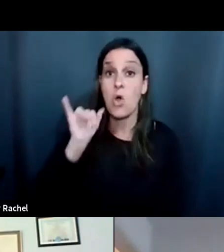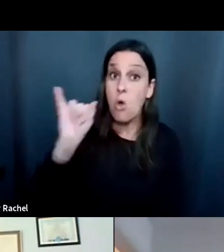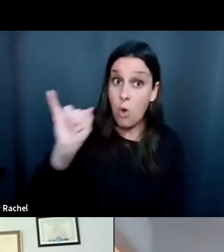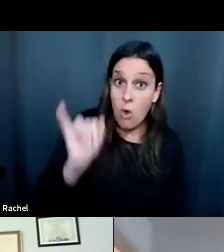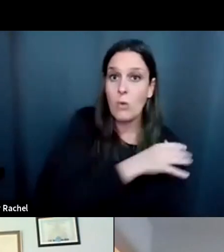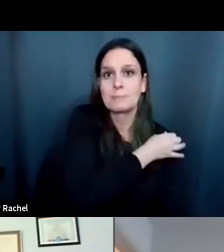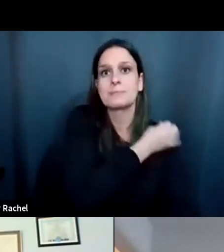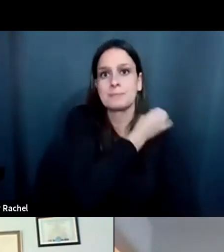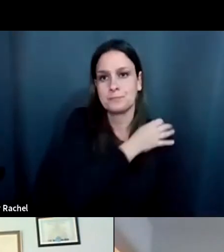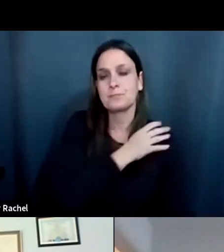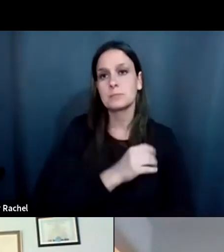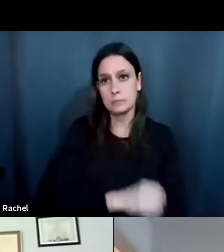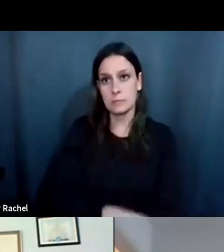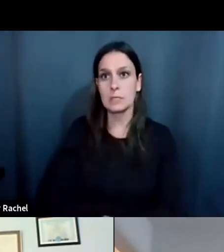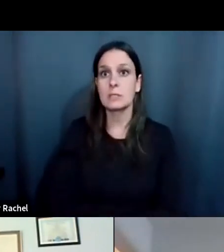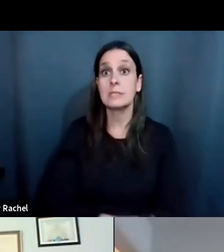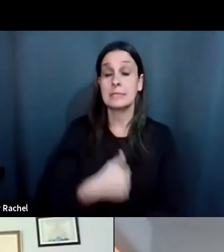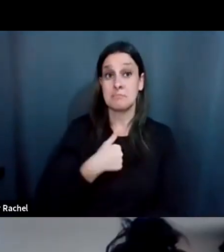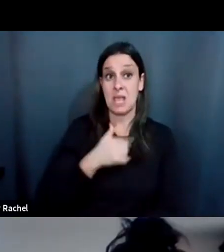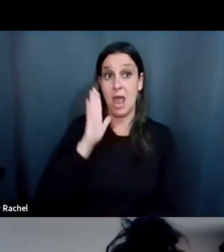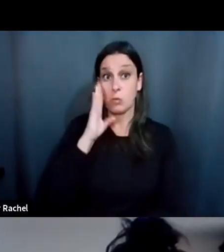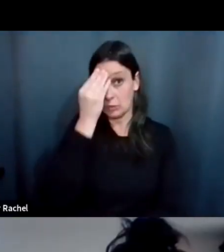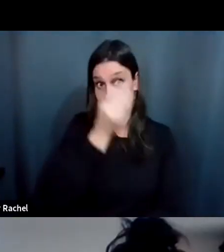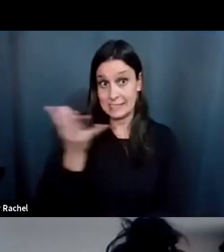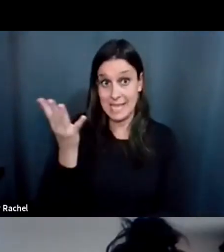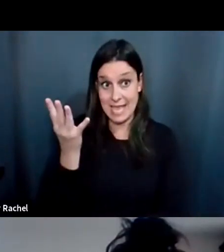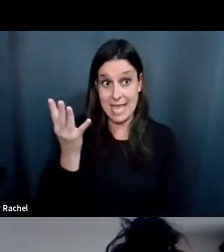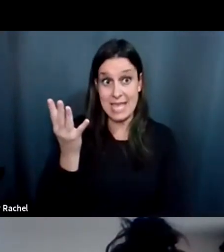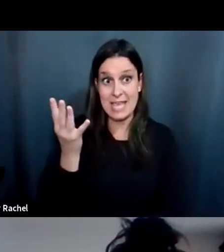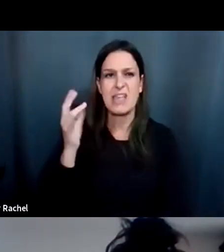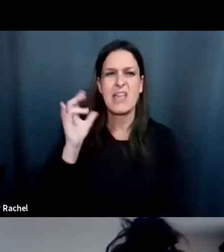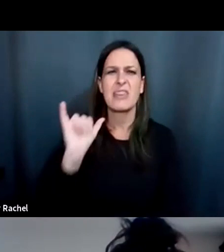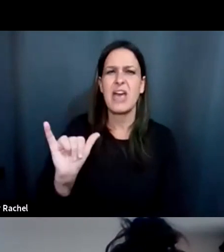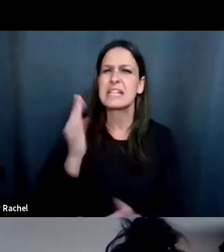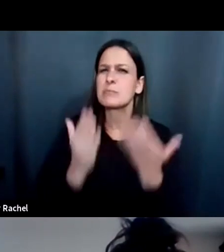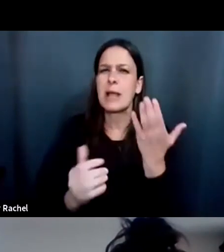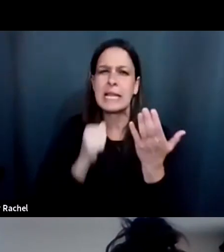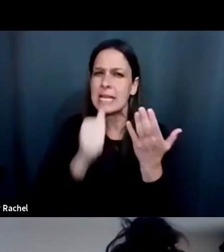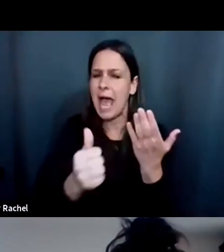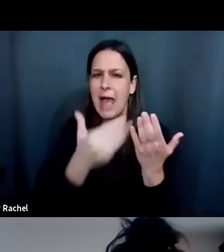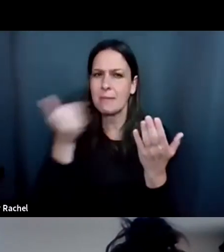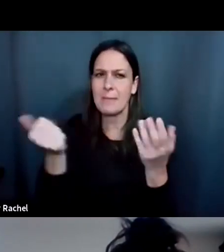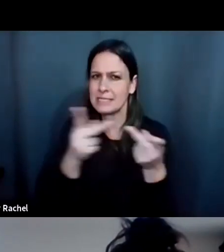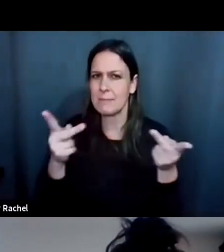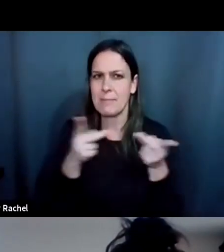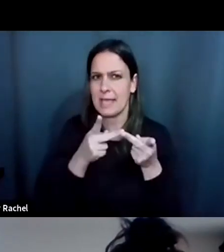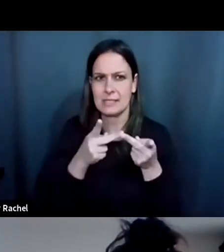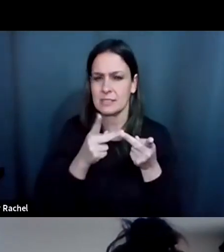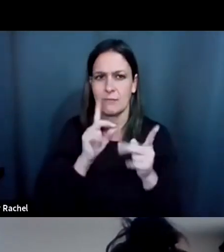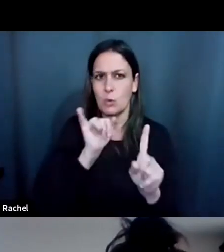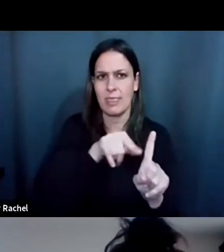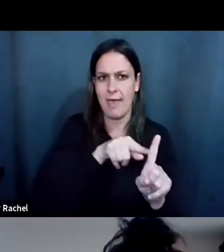Ah, um, I would say that, um, that's probably not the best place for that,